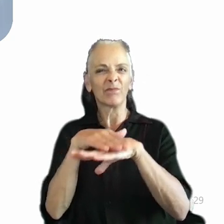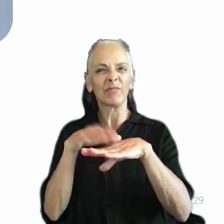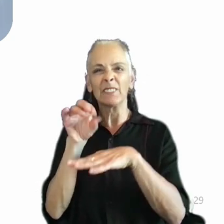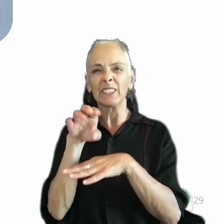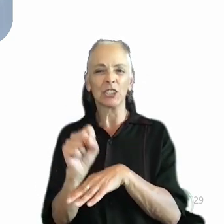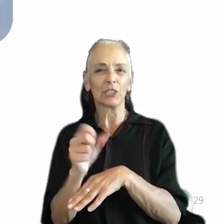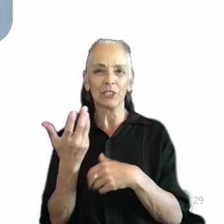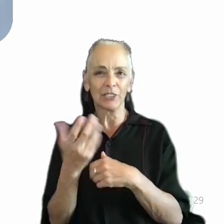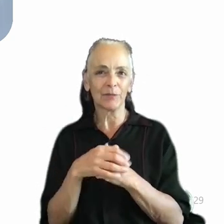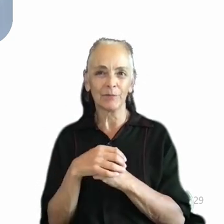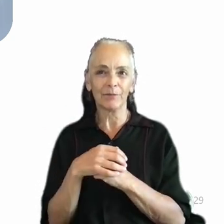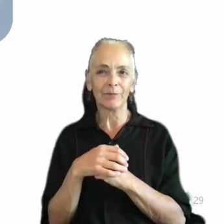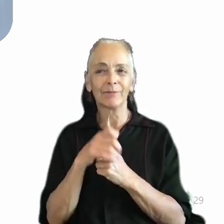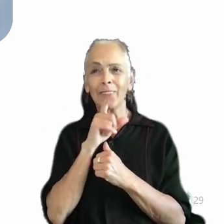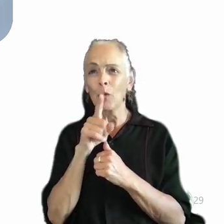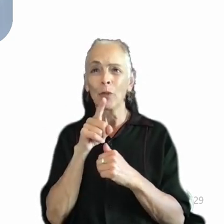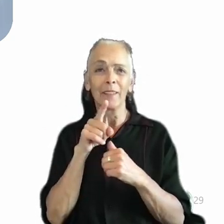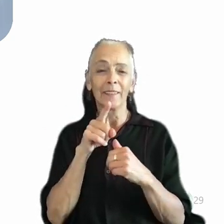accessible design from the start.